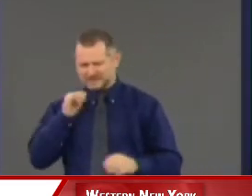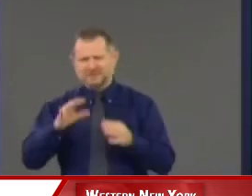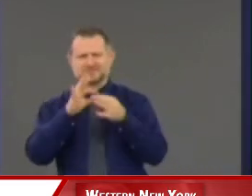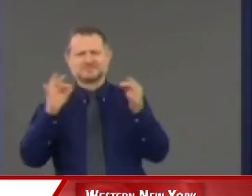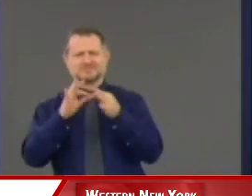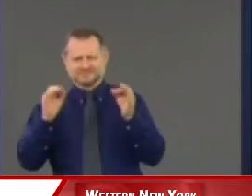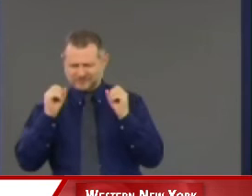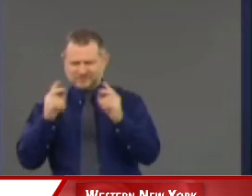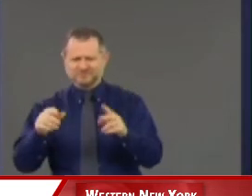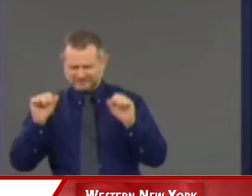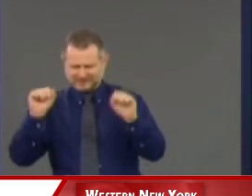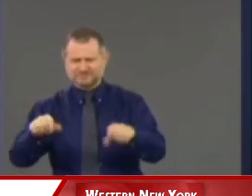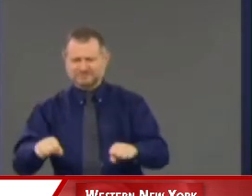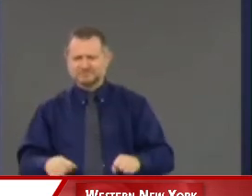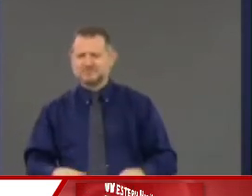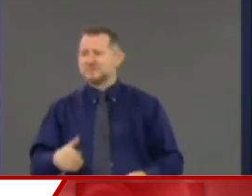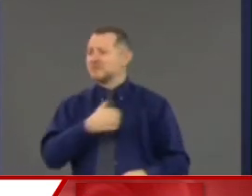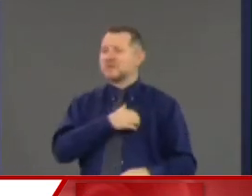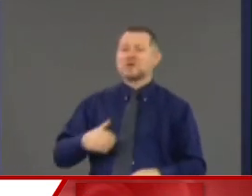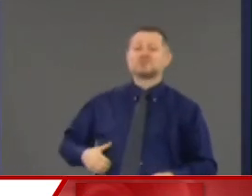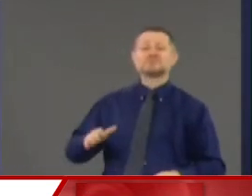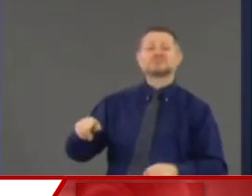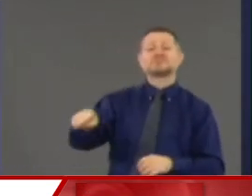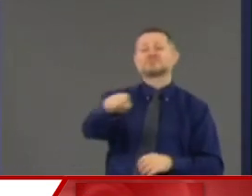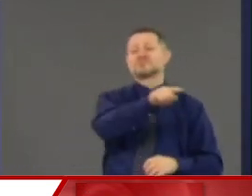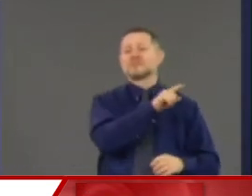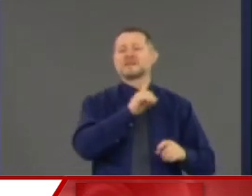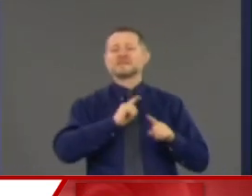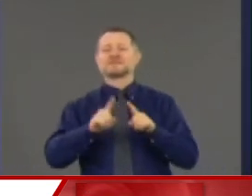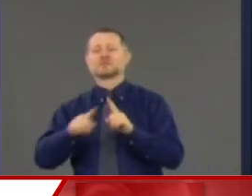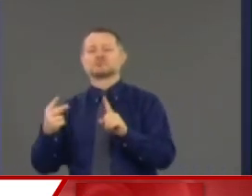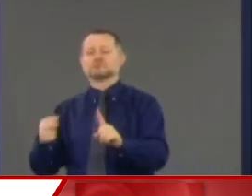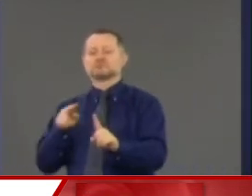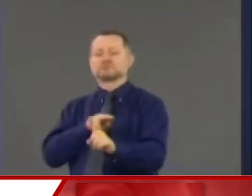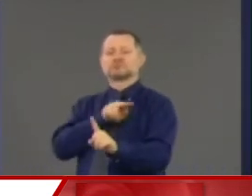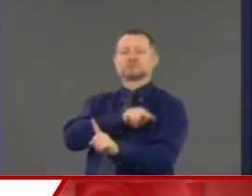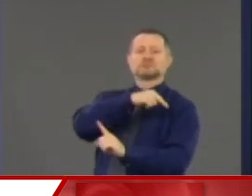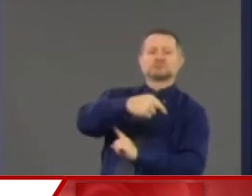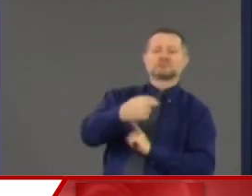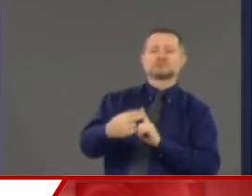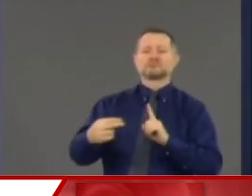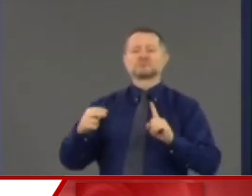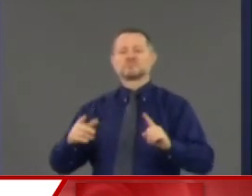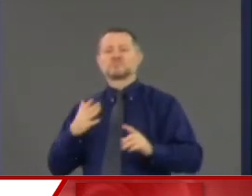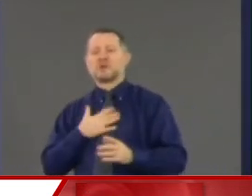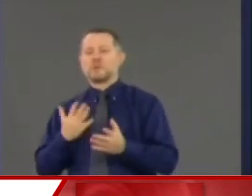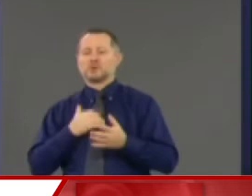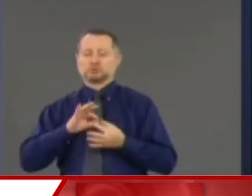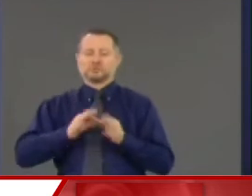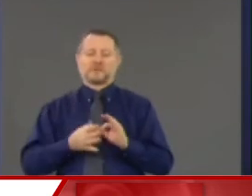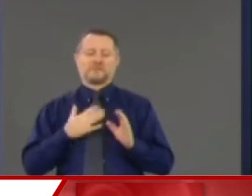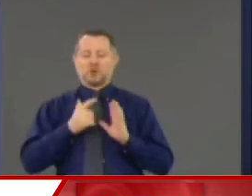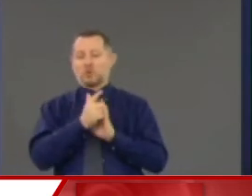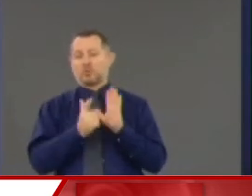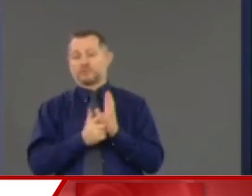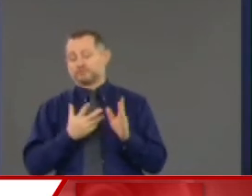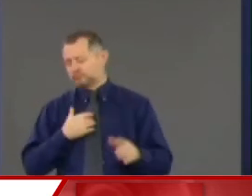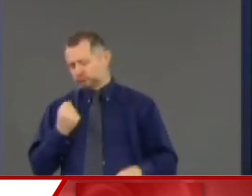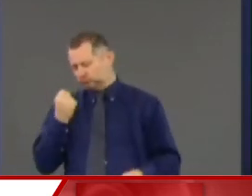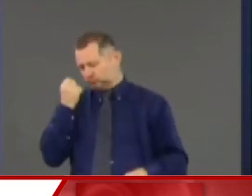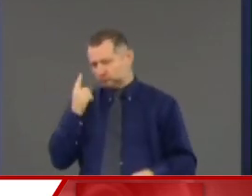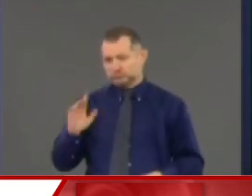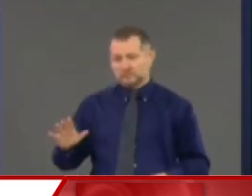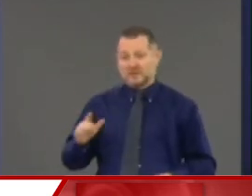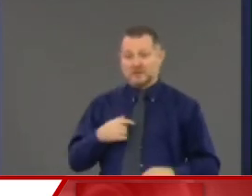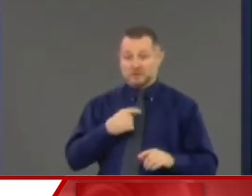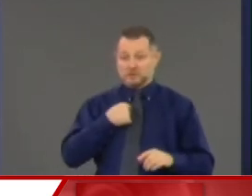Right? Mayors all day long take positions against my interpretation of the law. Here, I said,